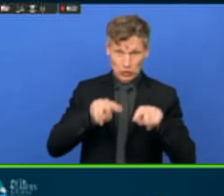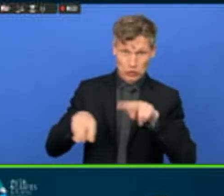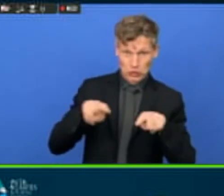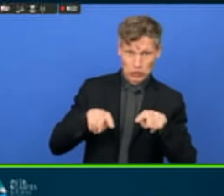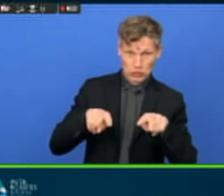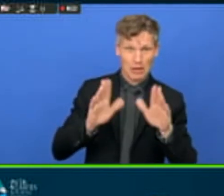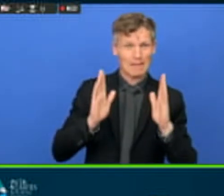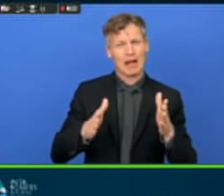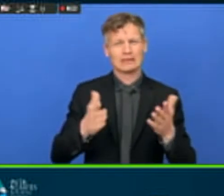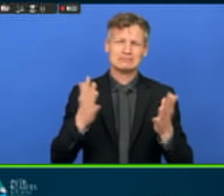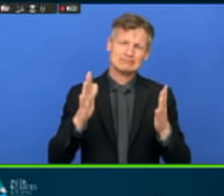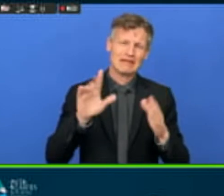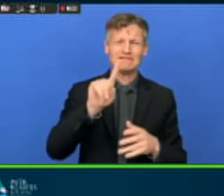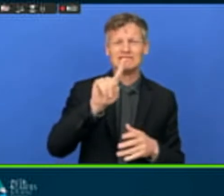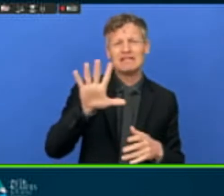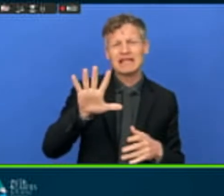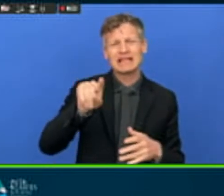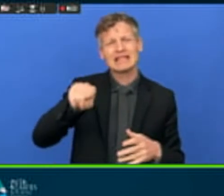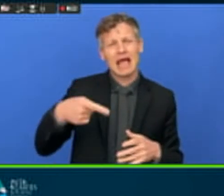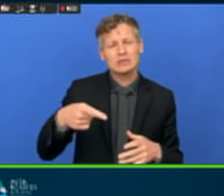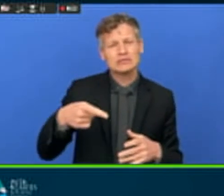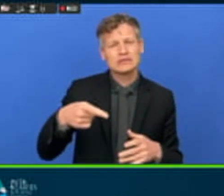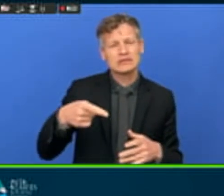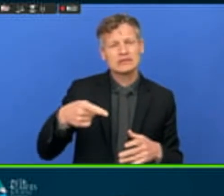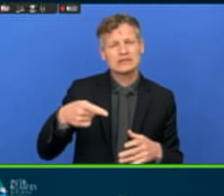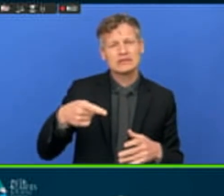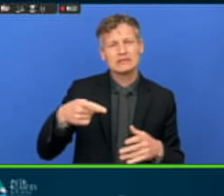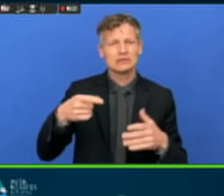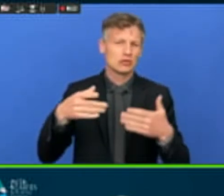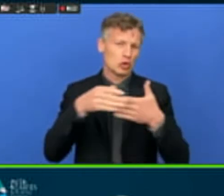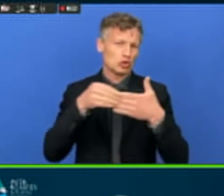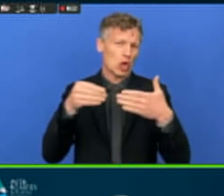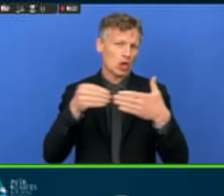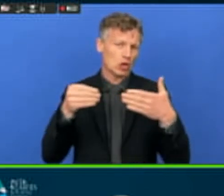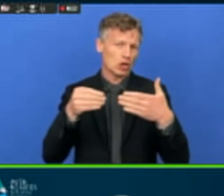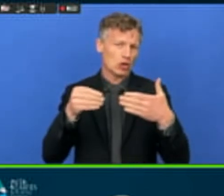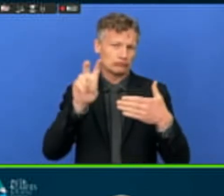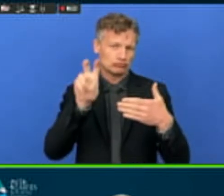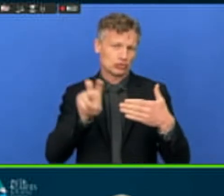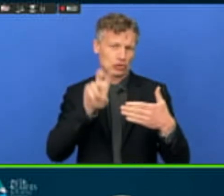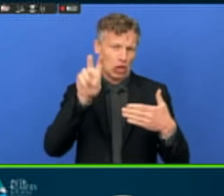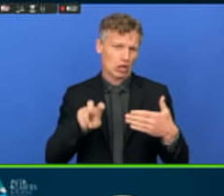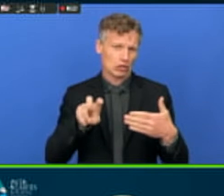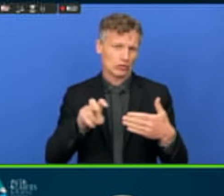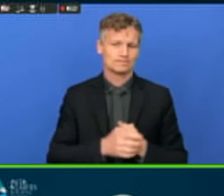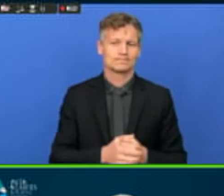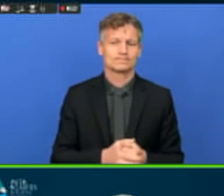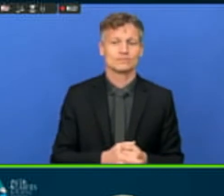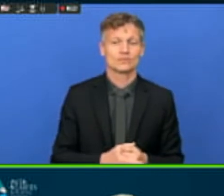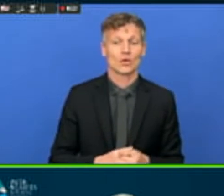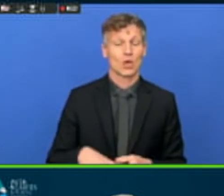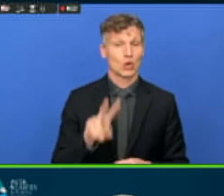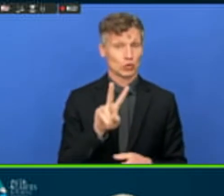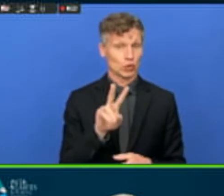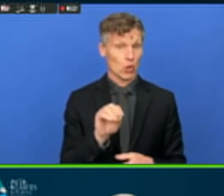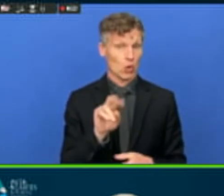per review. For 2022, 22 African countries have volunteered